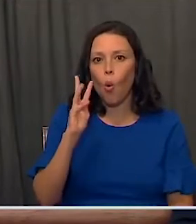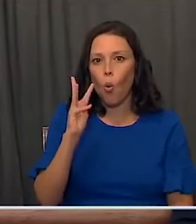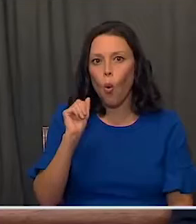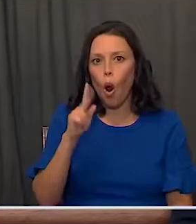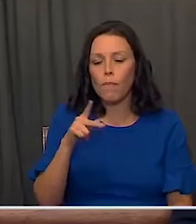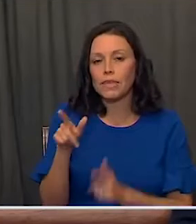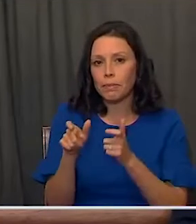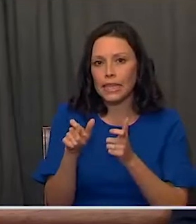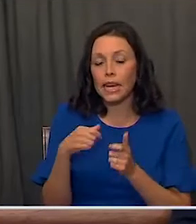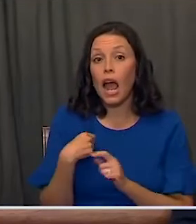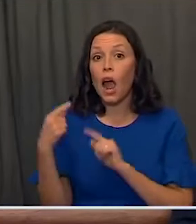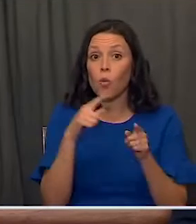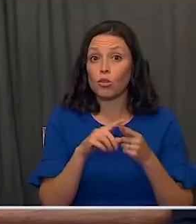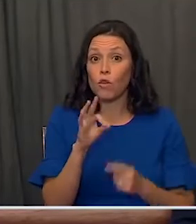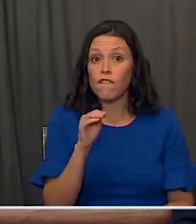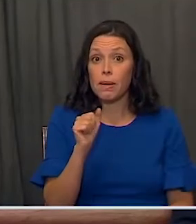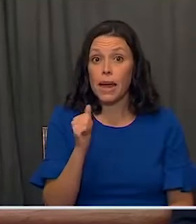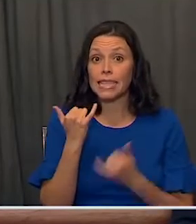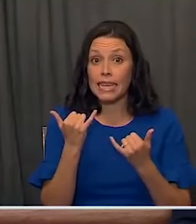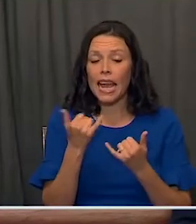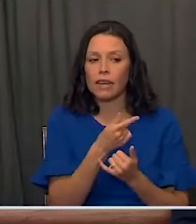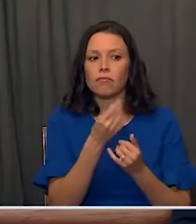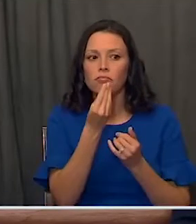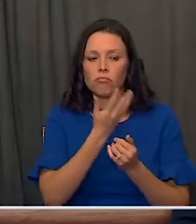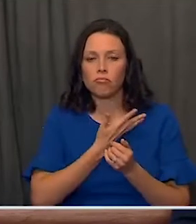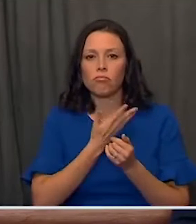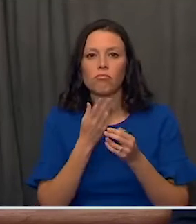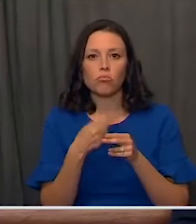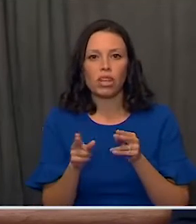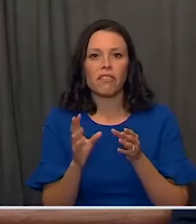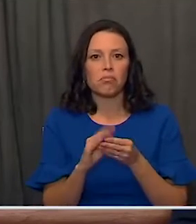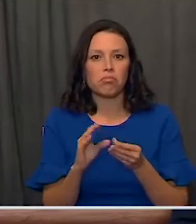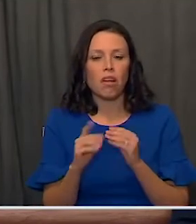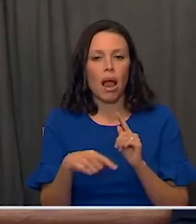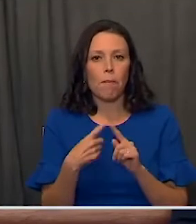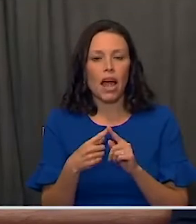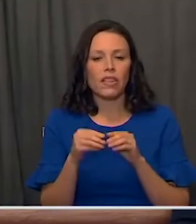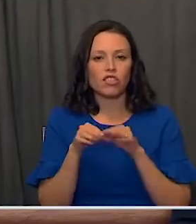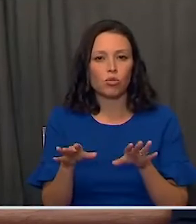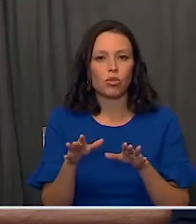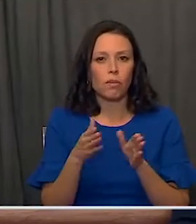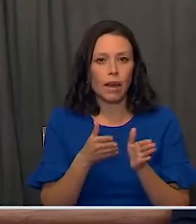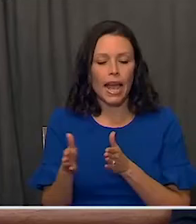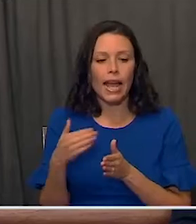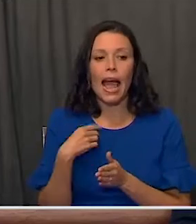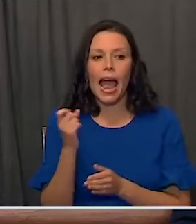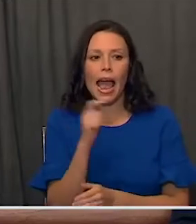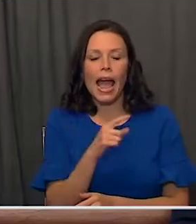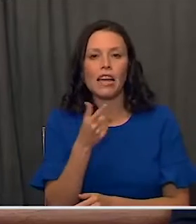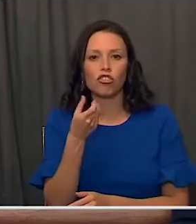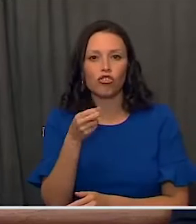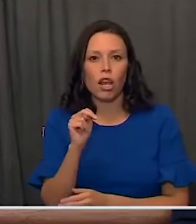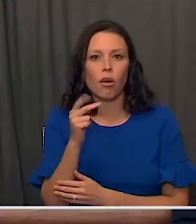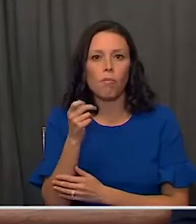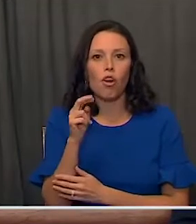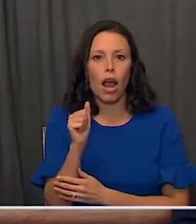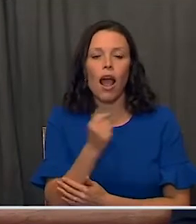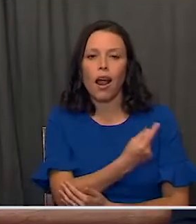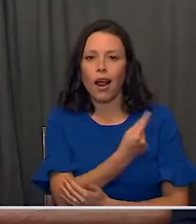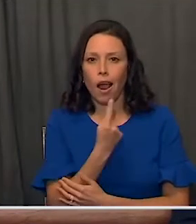and received a detailed brief briefing about our distribution plans. And I asked General General Perna to come here today